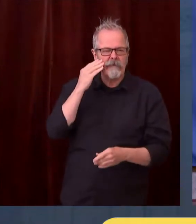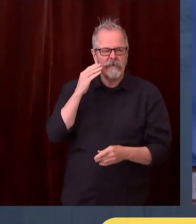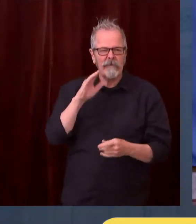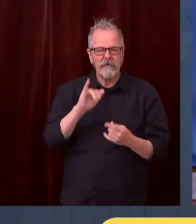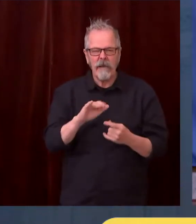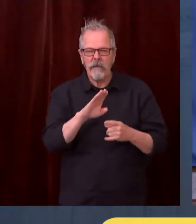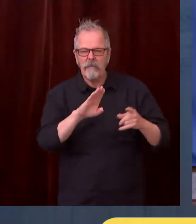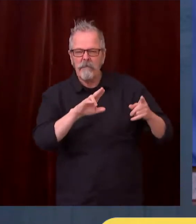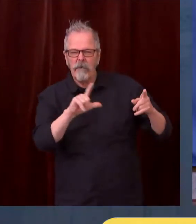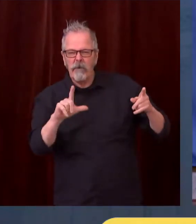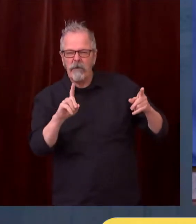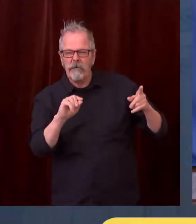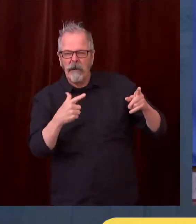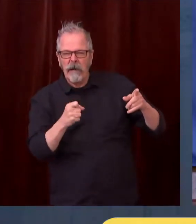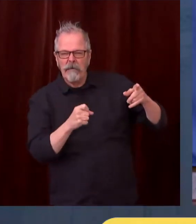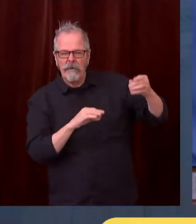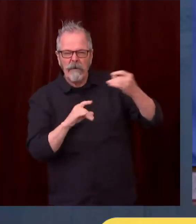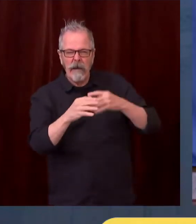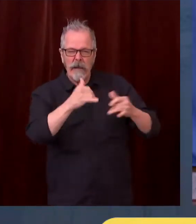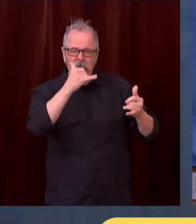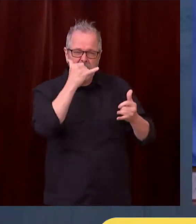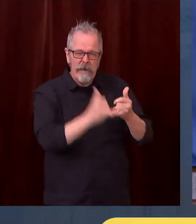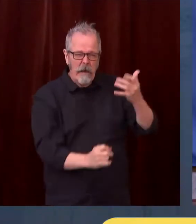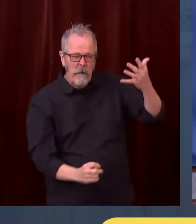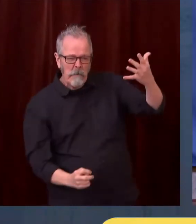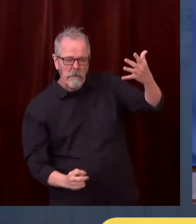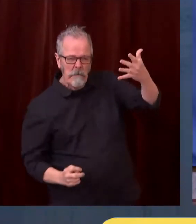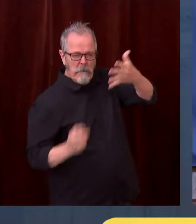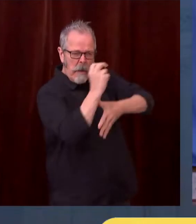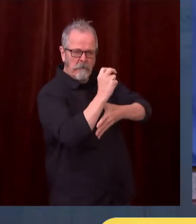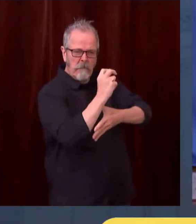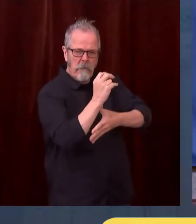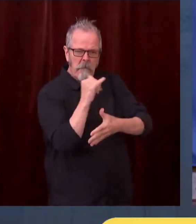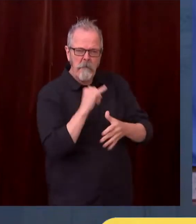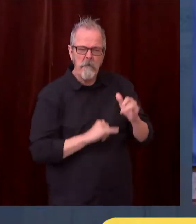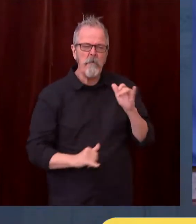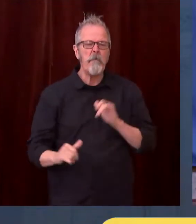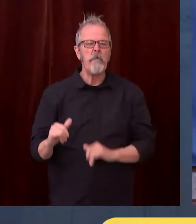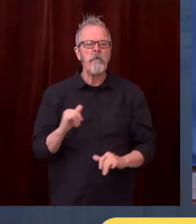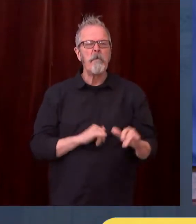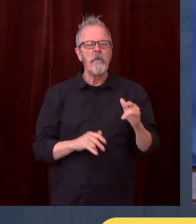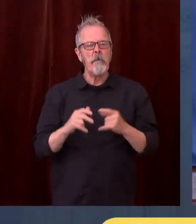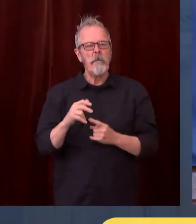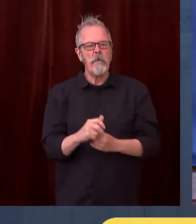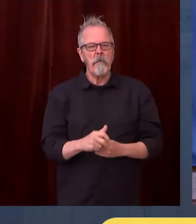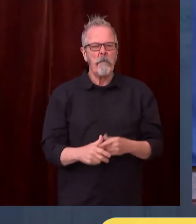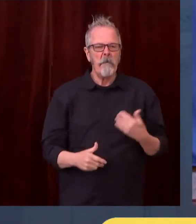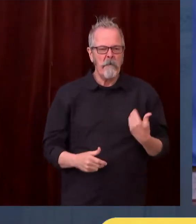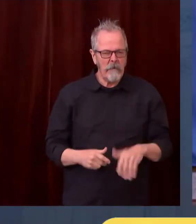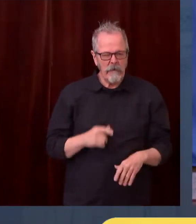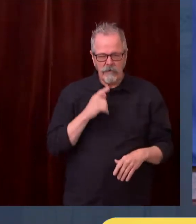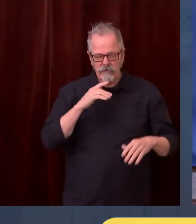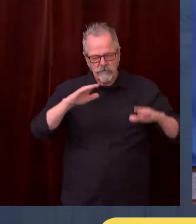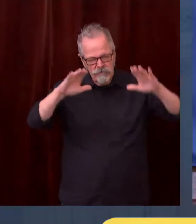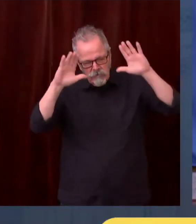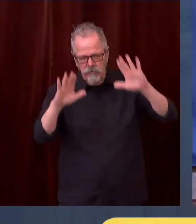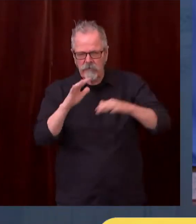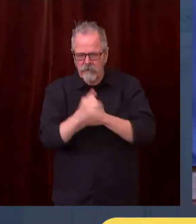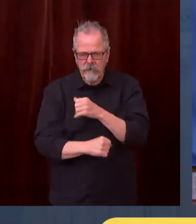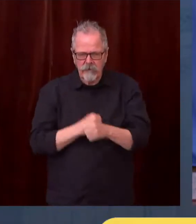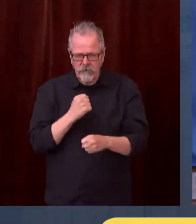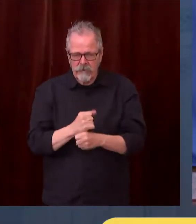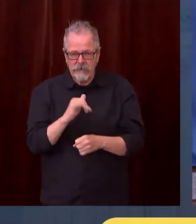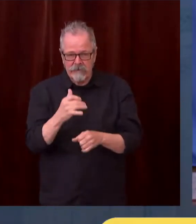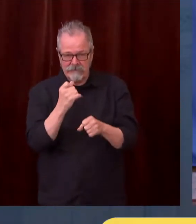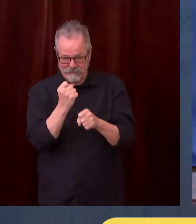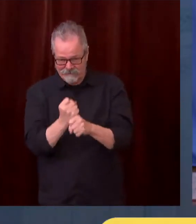last 0.1 second. What a thrill for all of us, and we know they're looking forward to a great year next year. Thanks for the inspiration to our